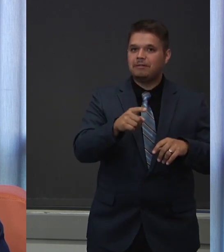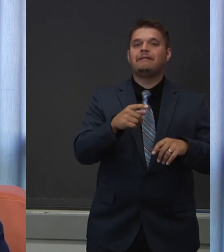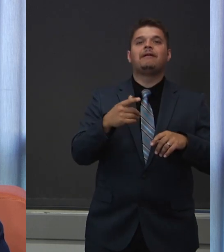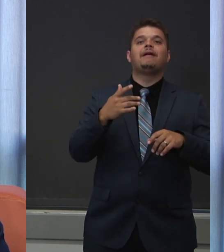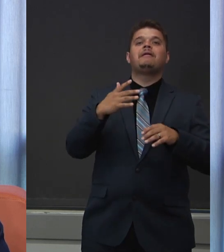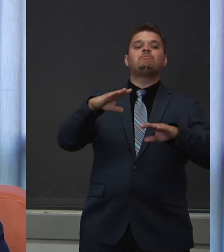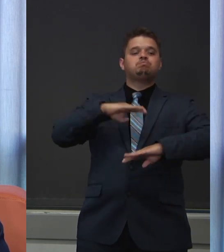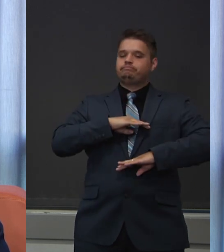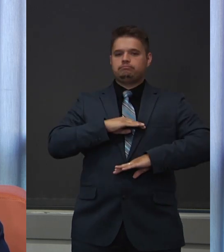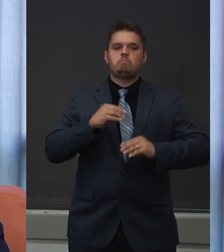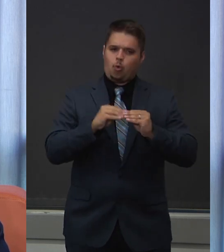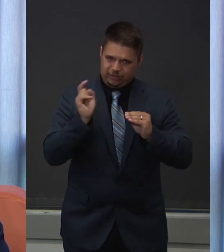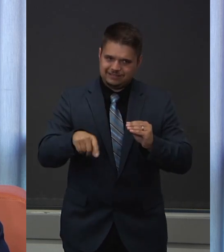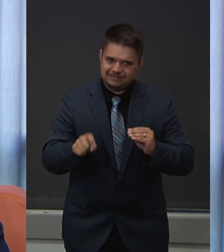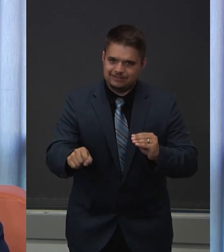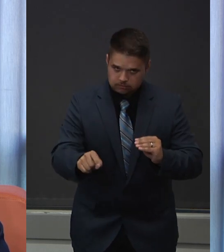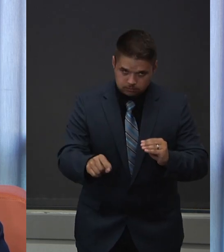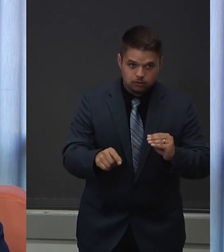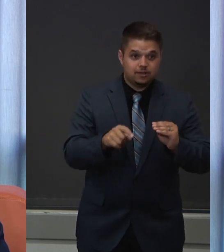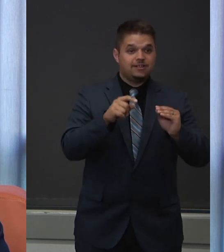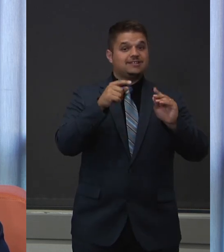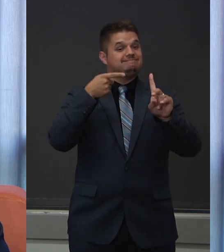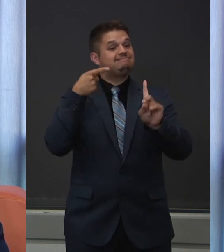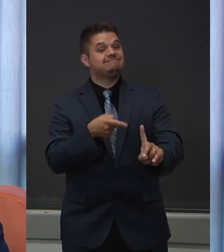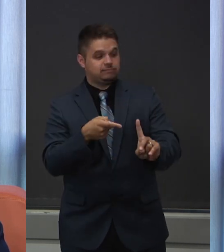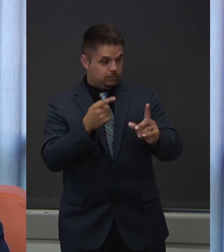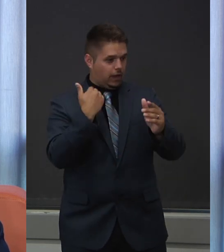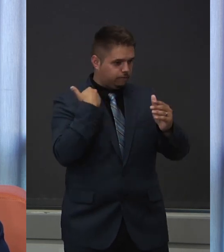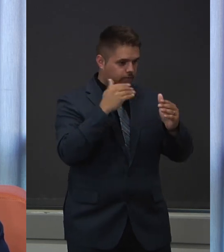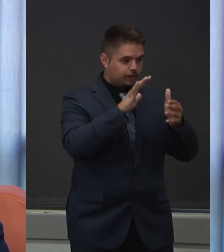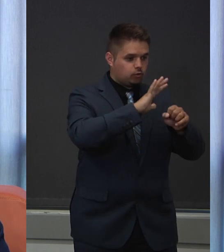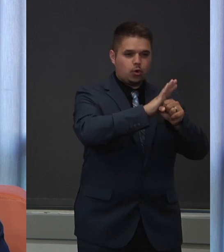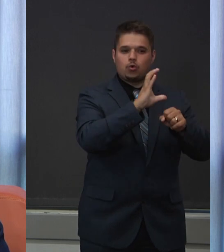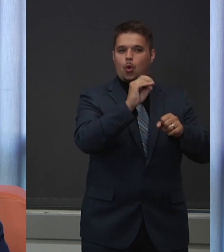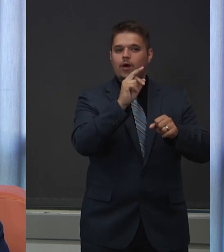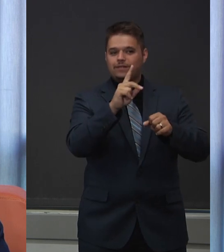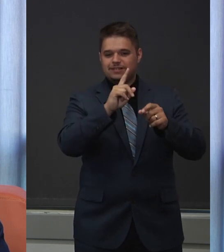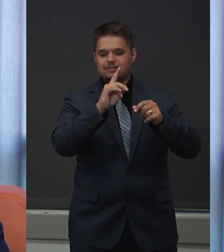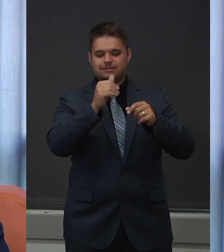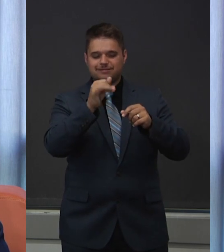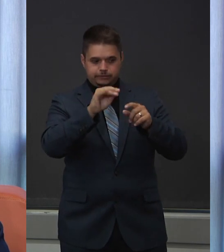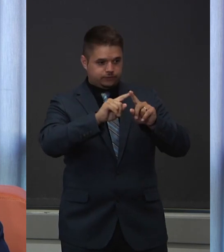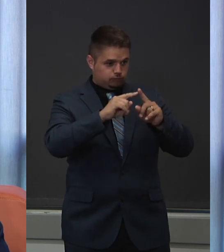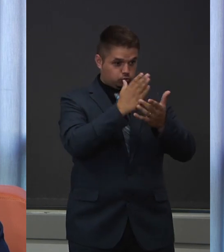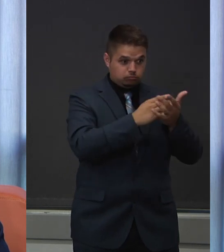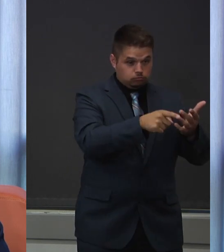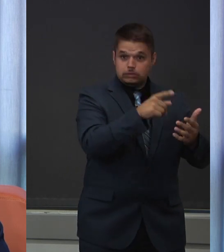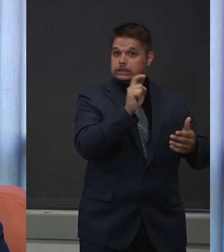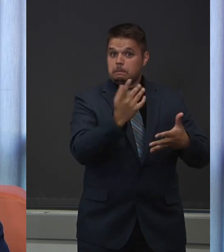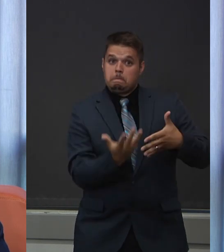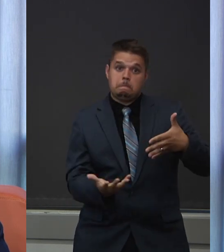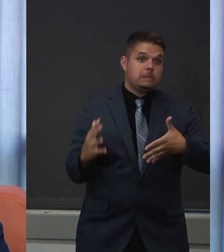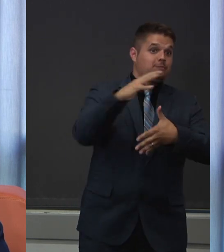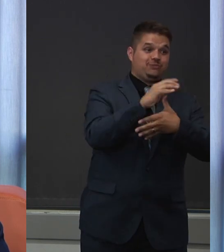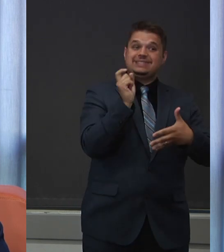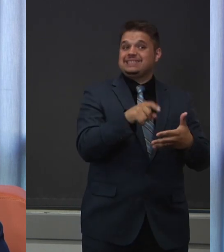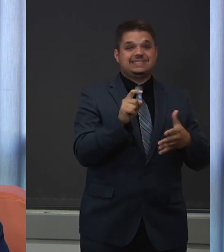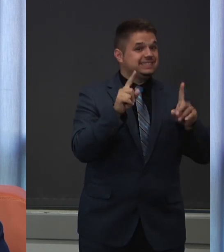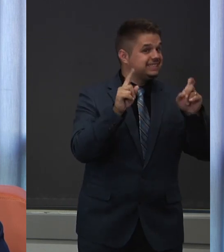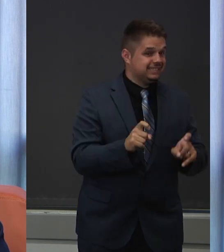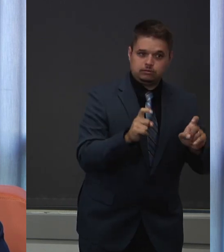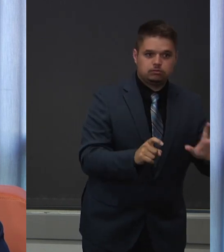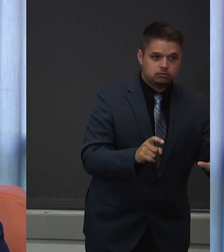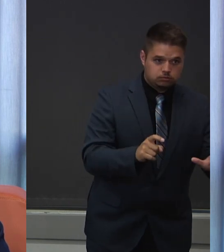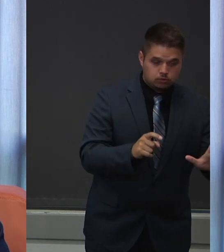we have specific categories we recommend for priority testing. Those categories really reflect our current understanding of who's at risk.